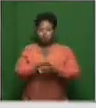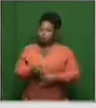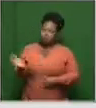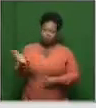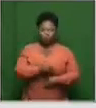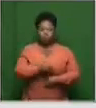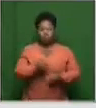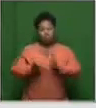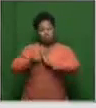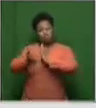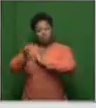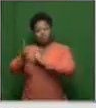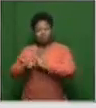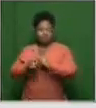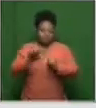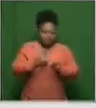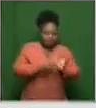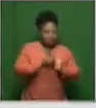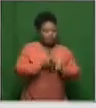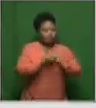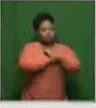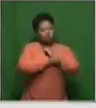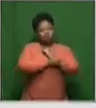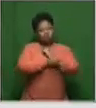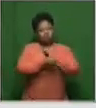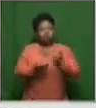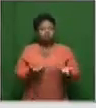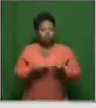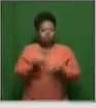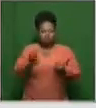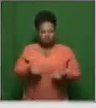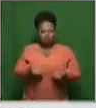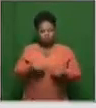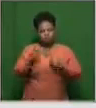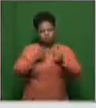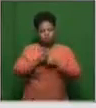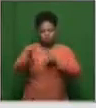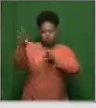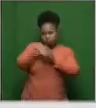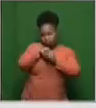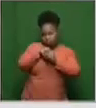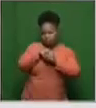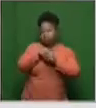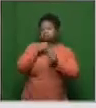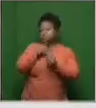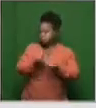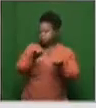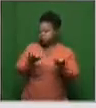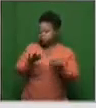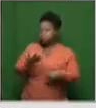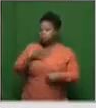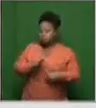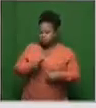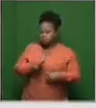developing and least developed countries and also has brought on board now the developed nations as well and said, well, we want to